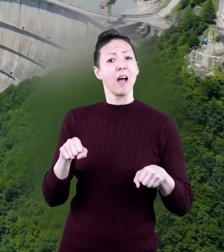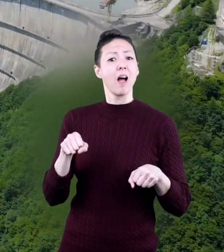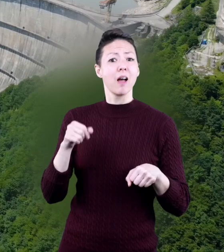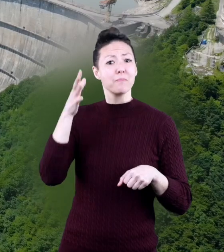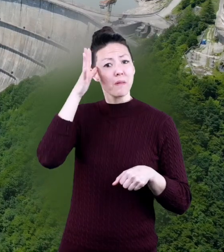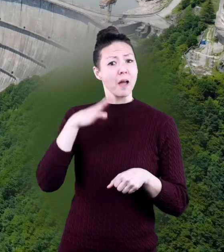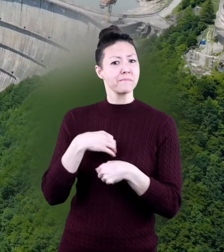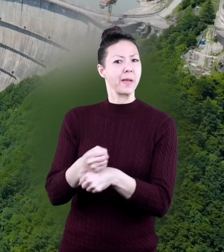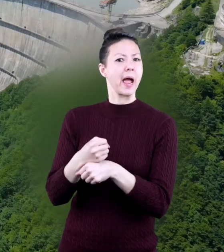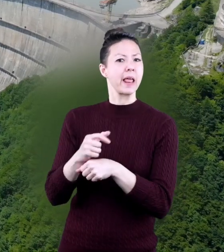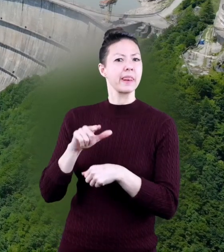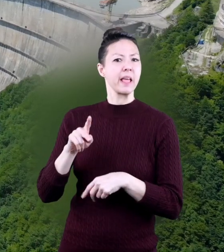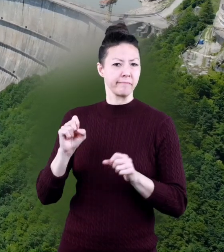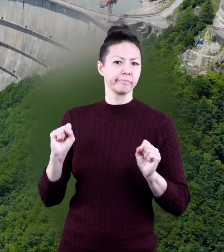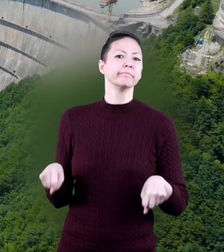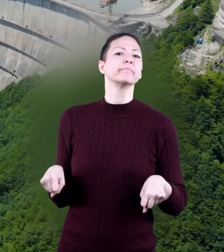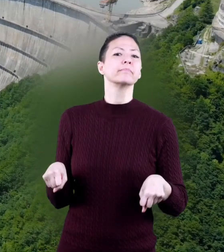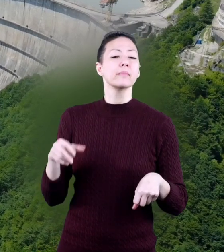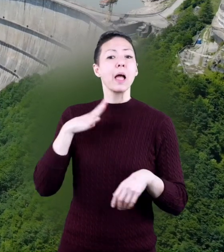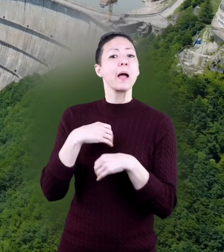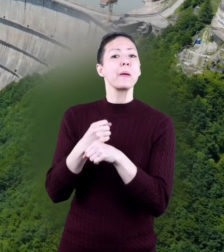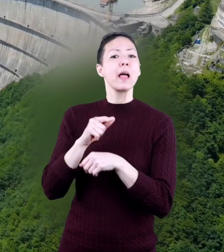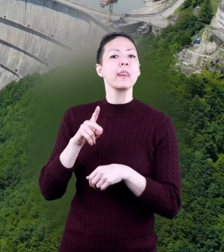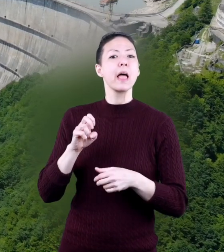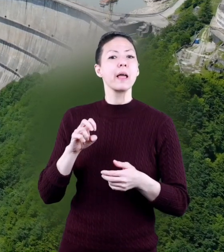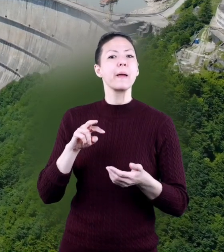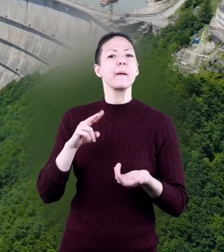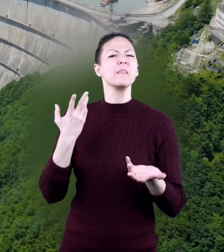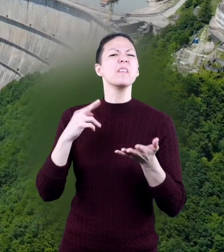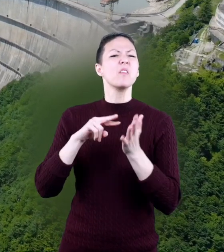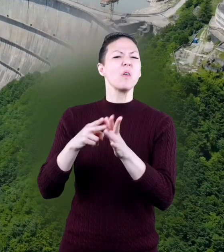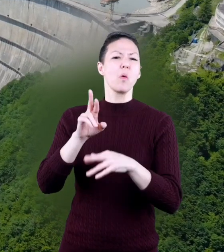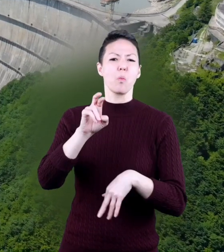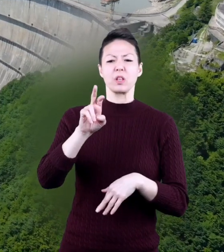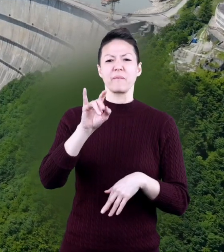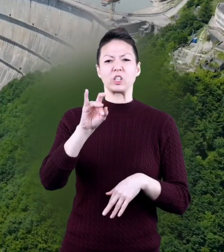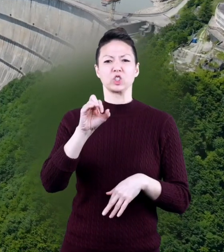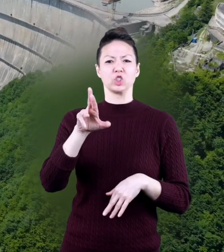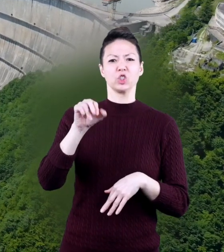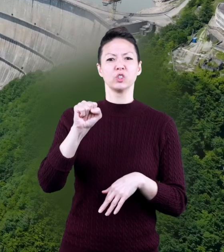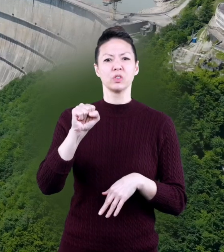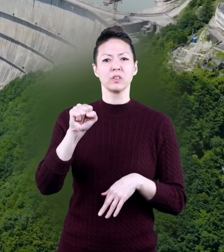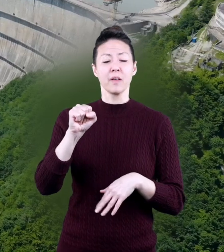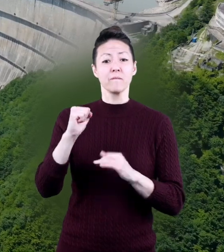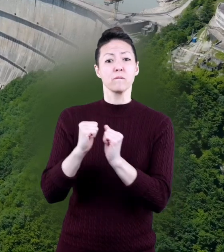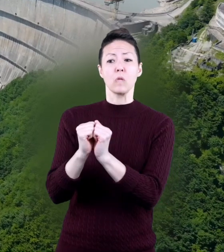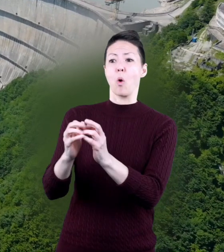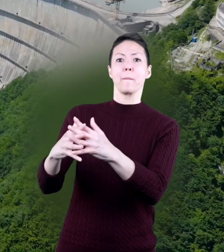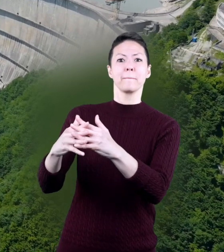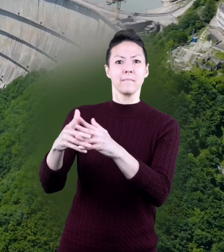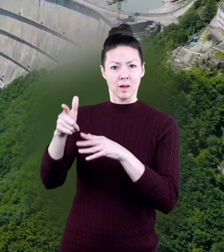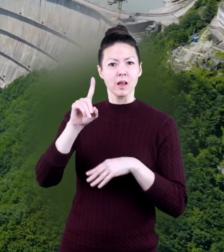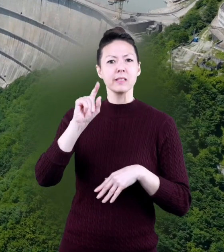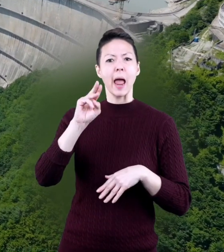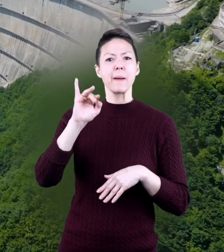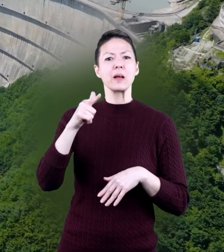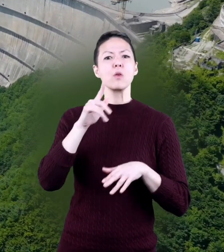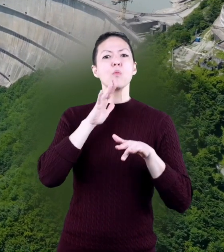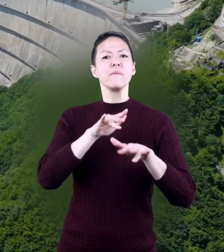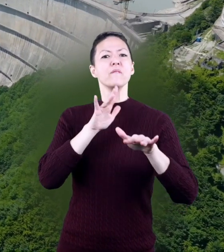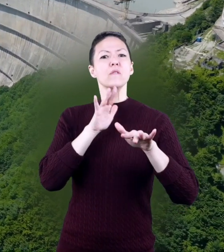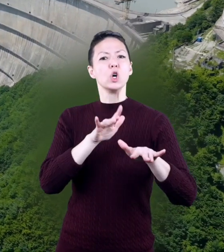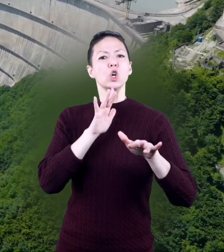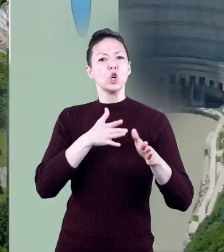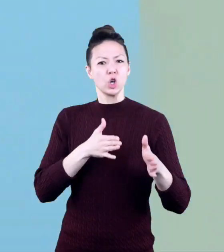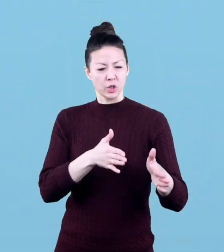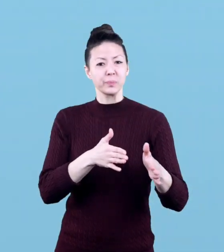can also be man-made these man-made lakes are typically called reservoirs and are formed by damming up a